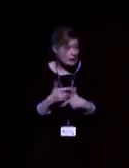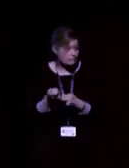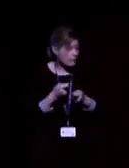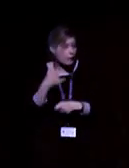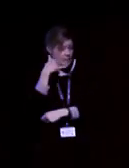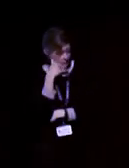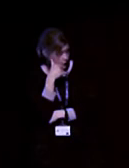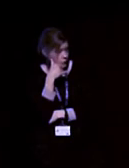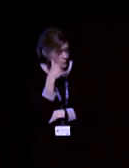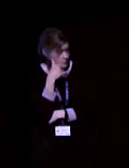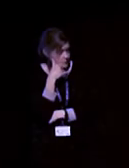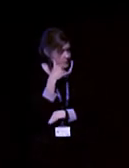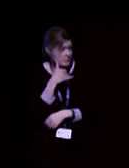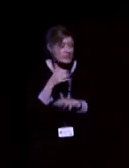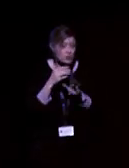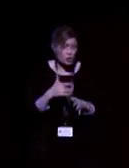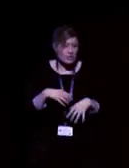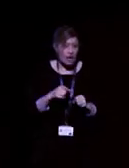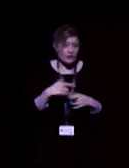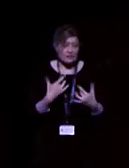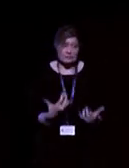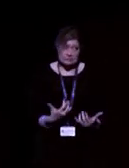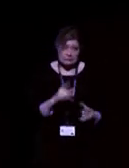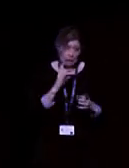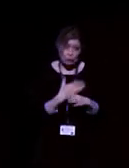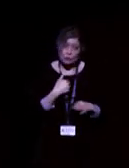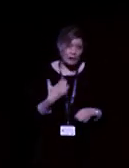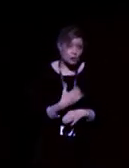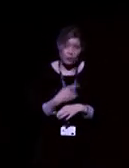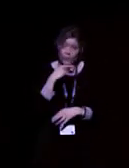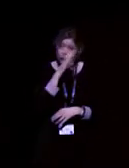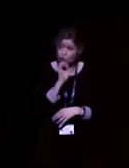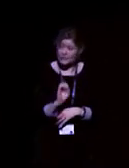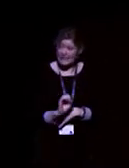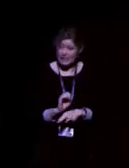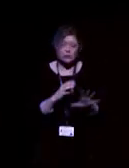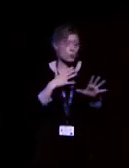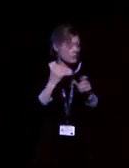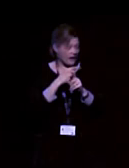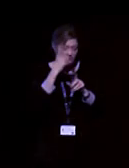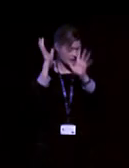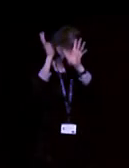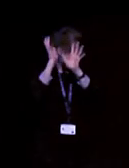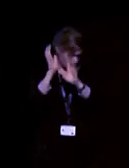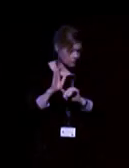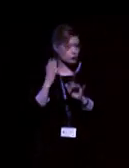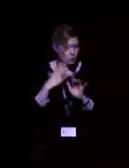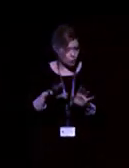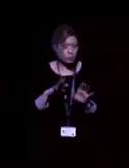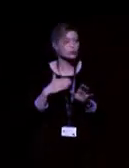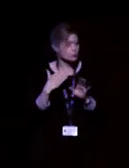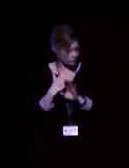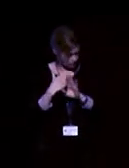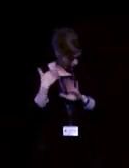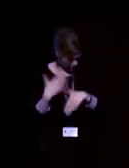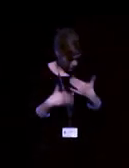on the phone. And therefore she feels she can't do her job properly. But she doesn't want to make a fuss. She just wants to get on with her job and